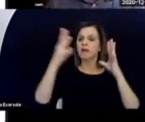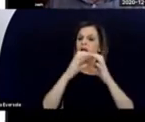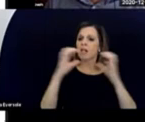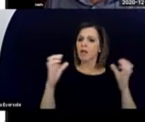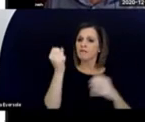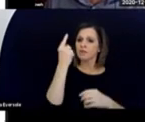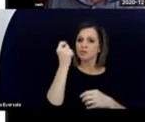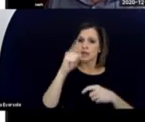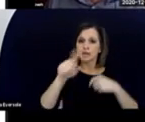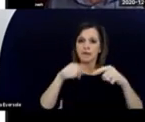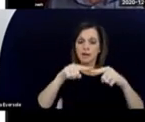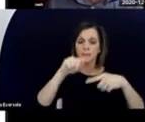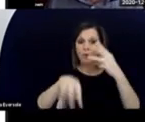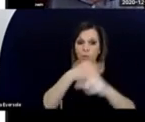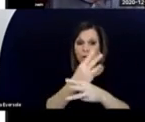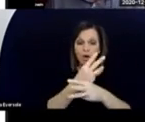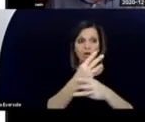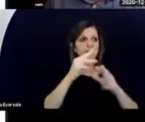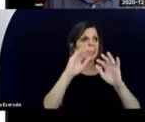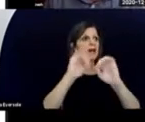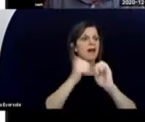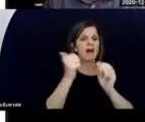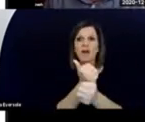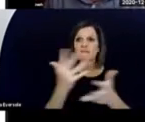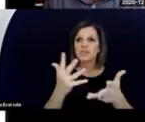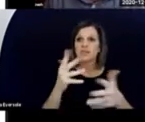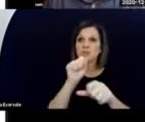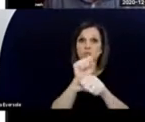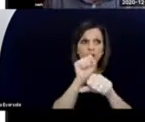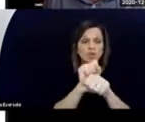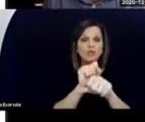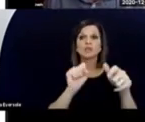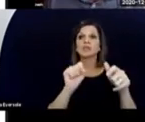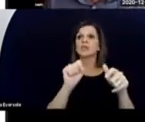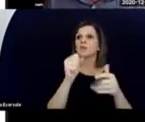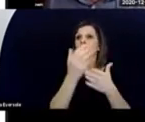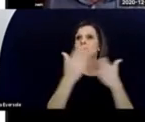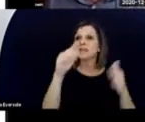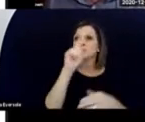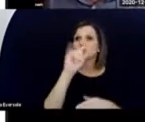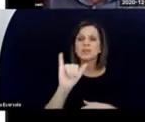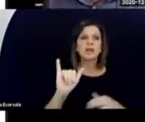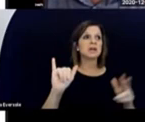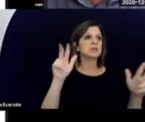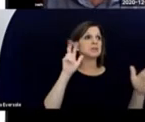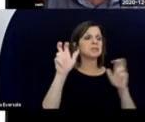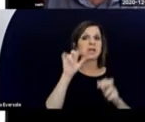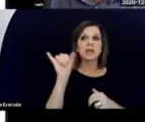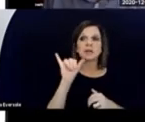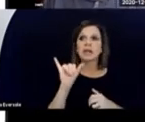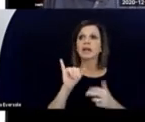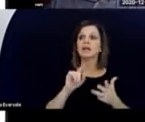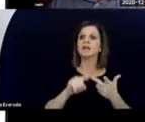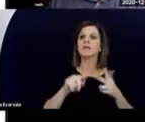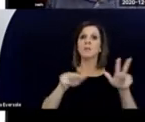what things are, what they look like, what they sound like, what walking looks like, how you can